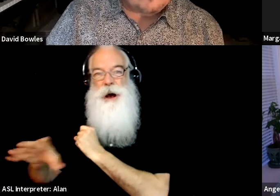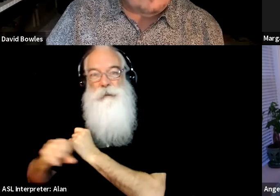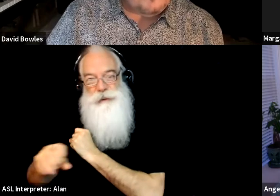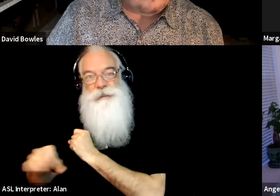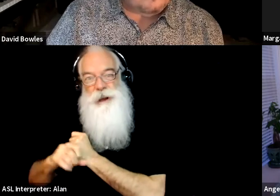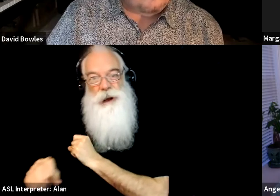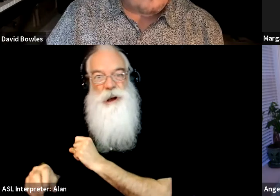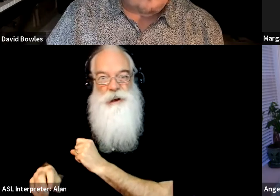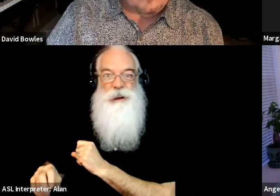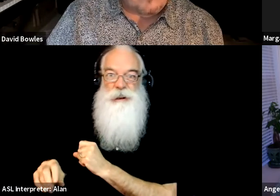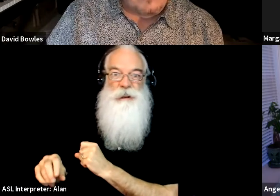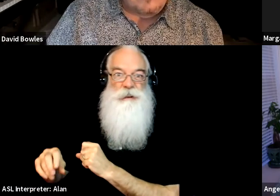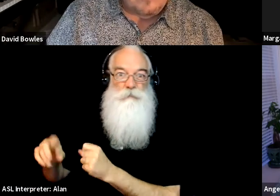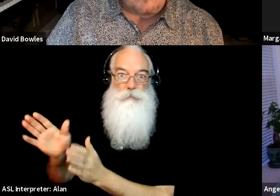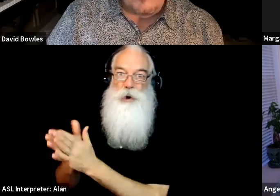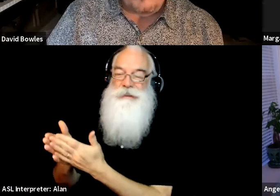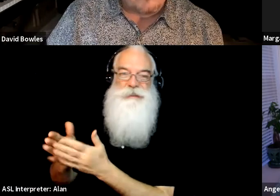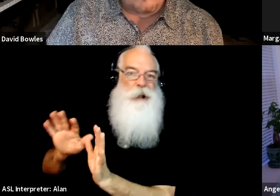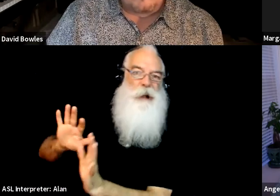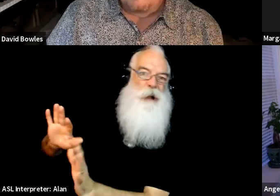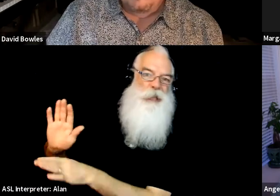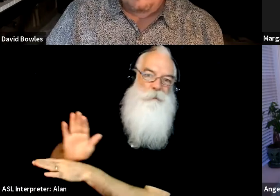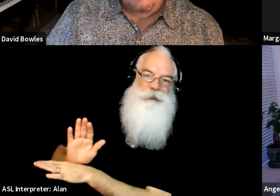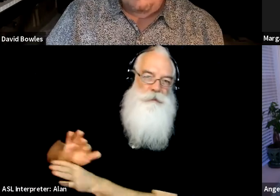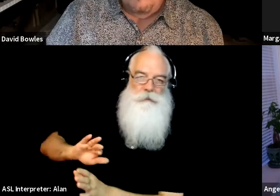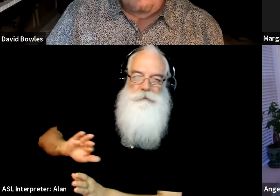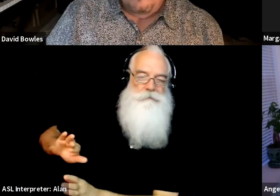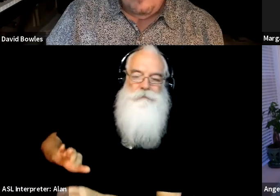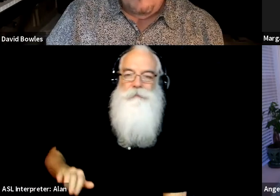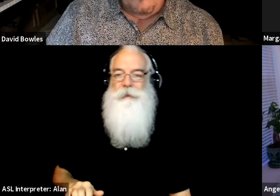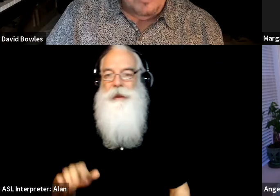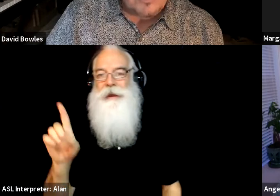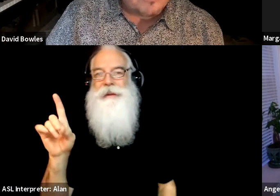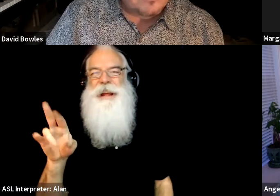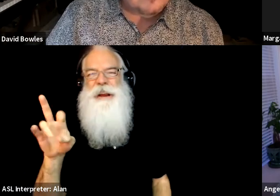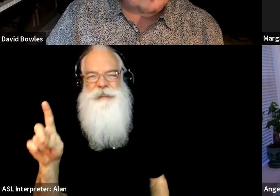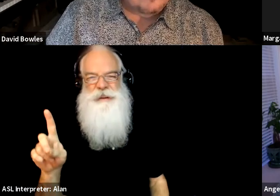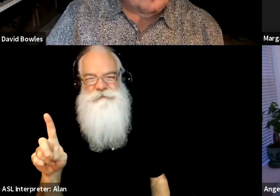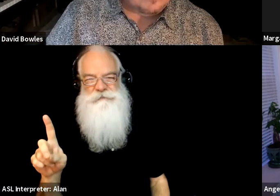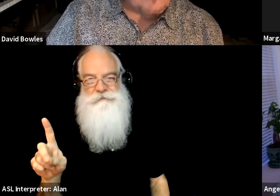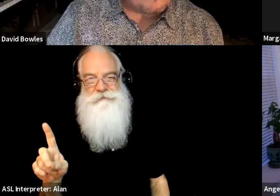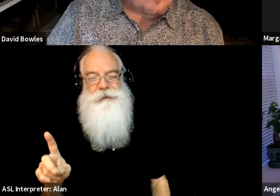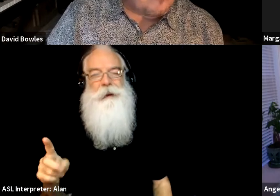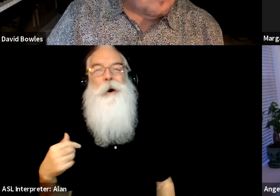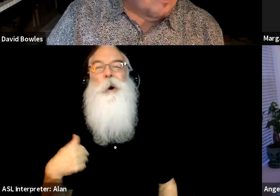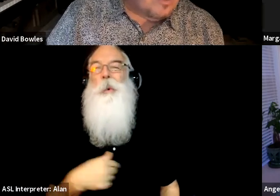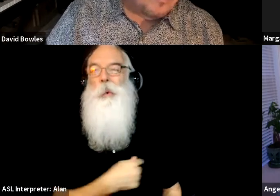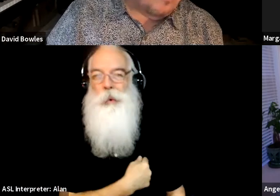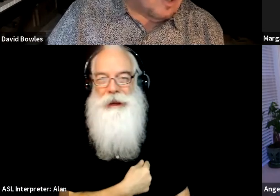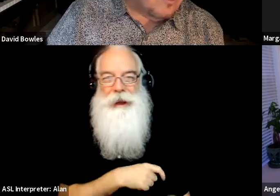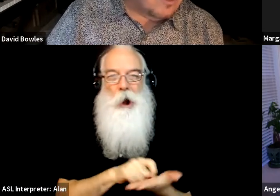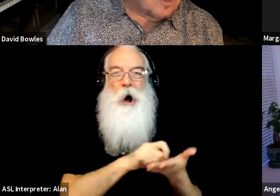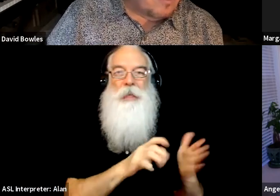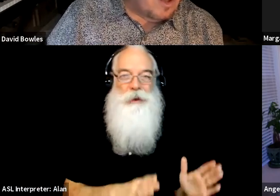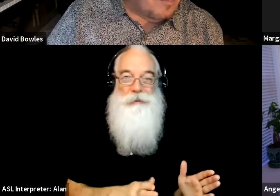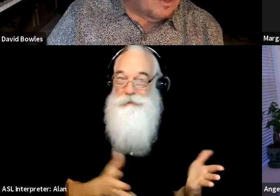I mean, and I think that's typical of author. I think that, that for the most part, we're, you know, um, we're introverts. Like I've, I've learned and